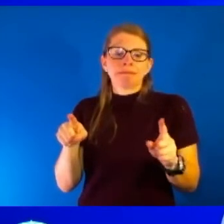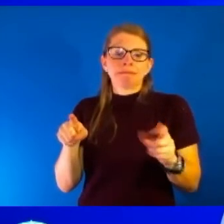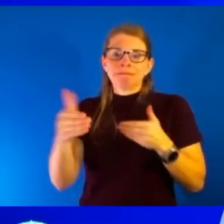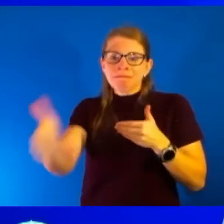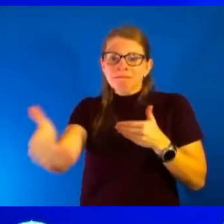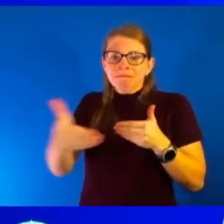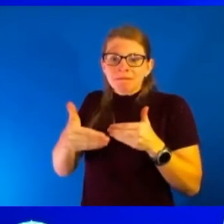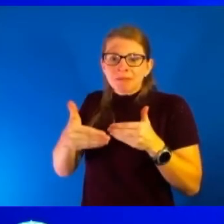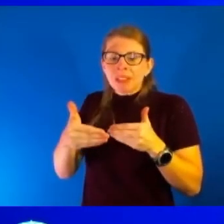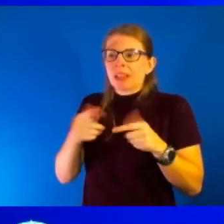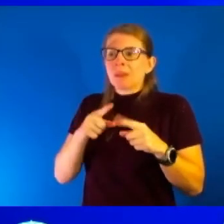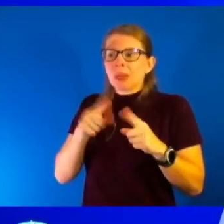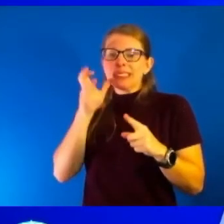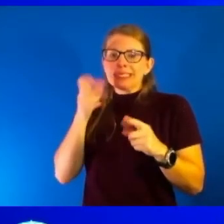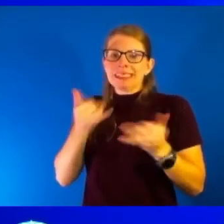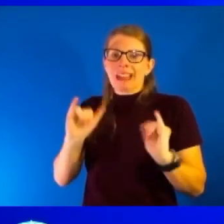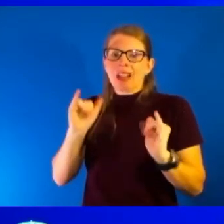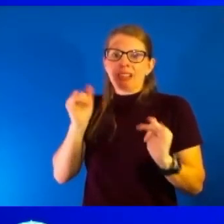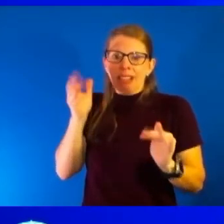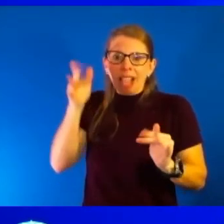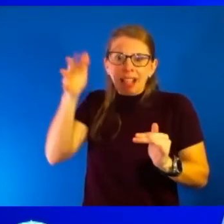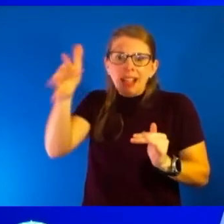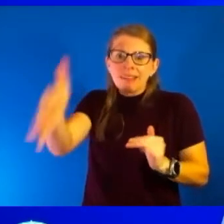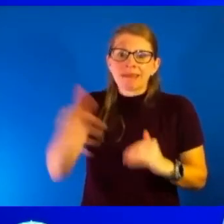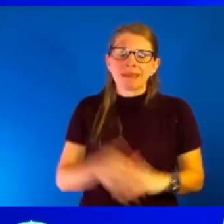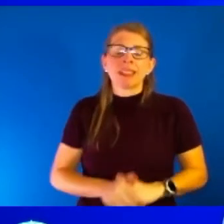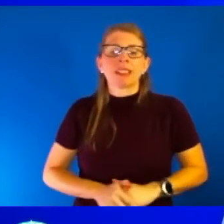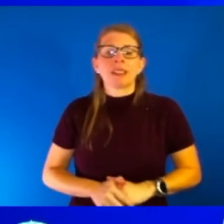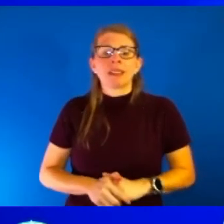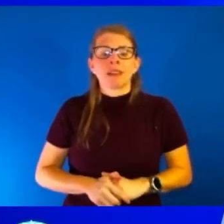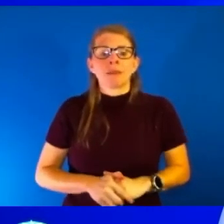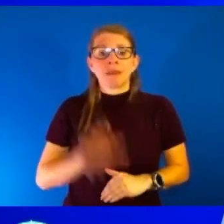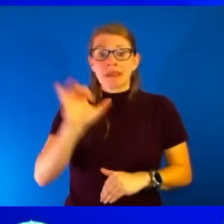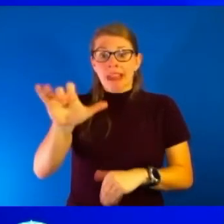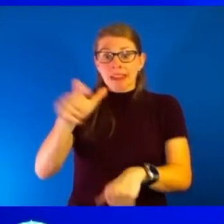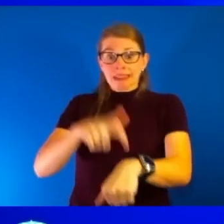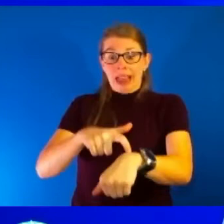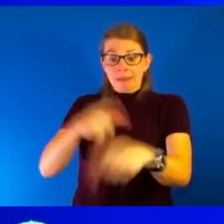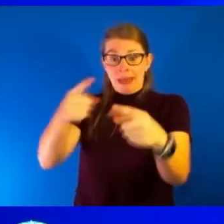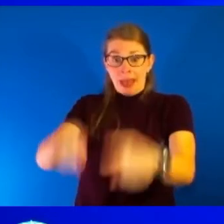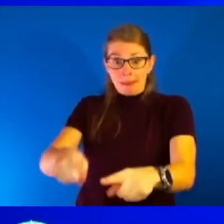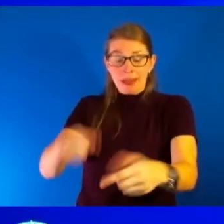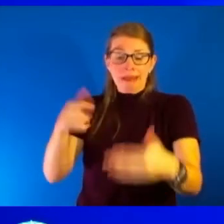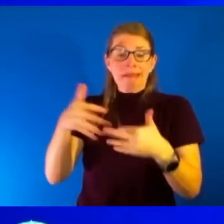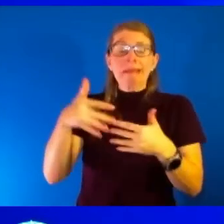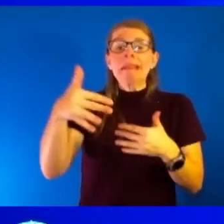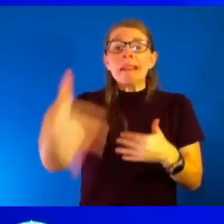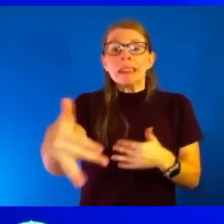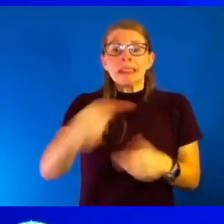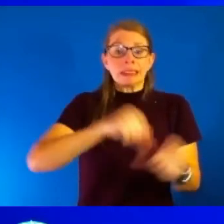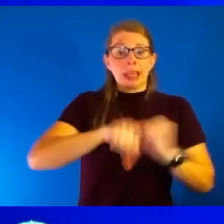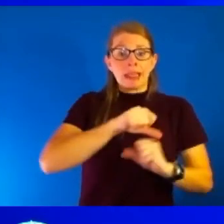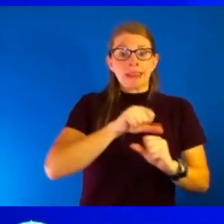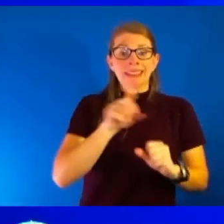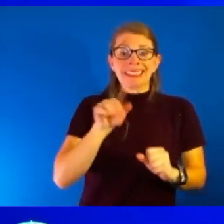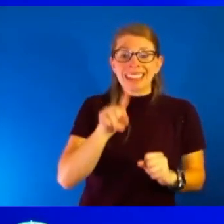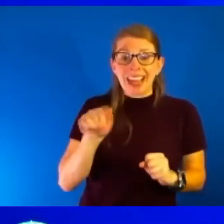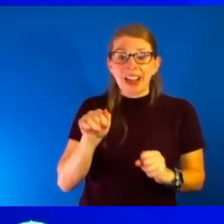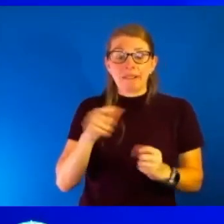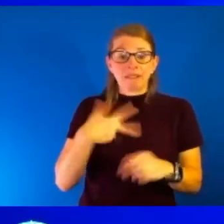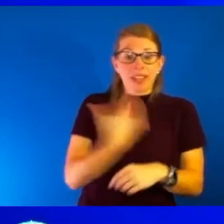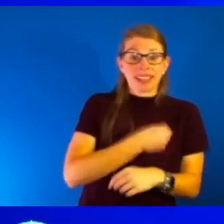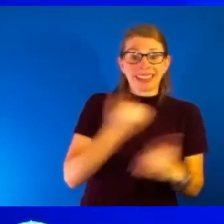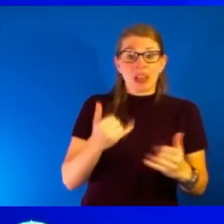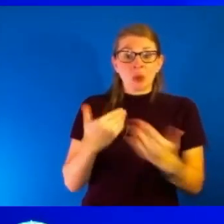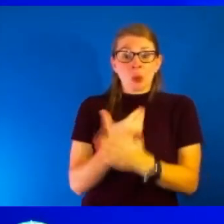years down the road. But I think until that time, we do have science and data and vaccination and hopefully now these new drugs to